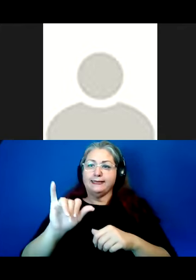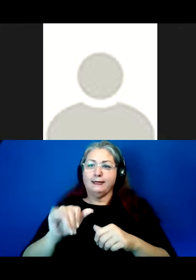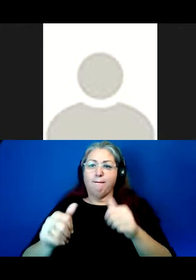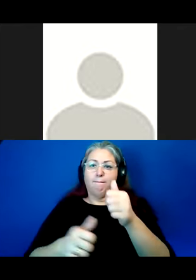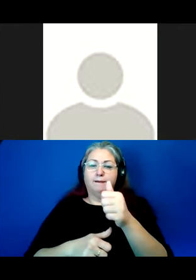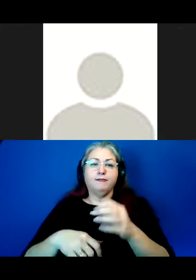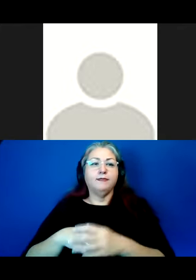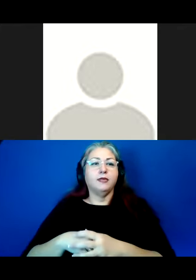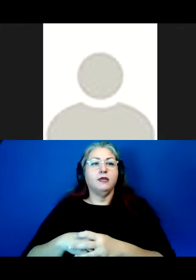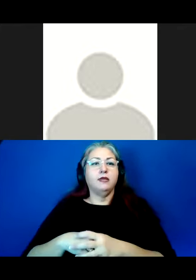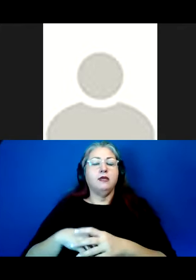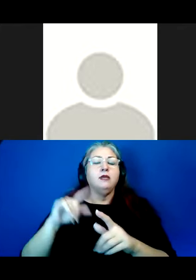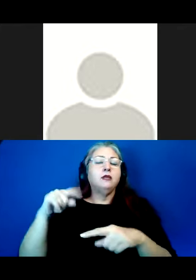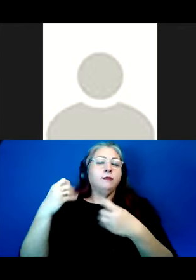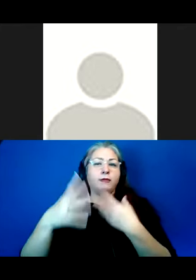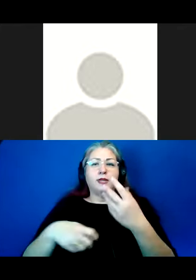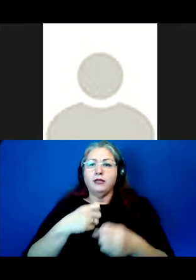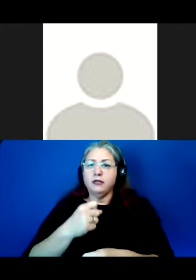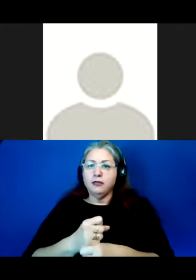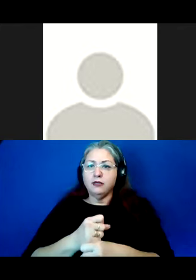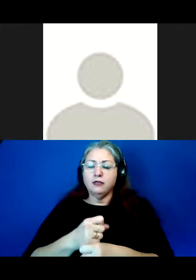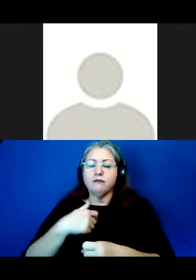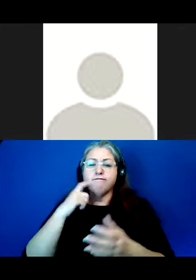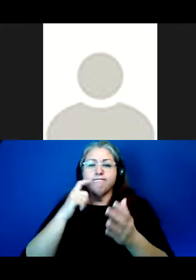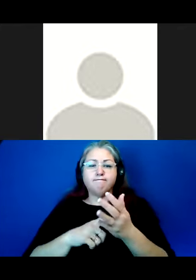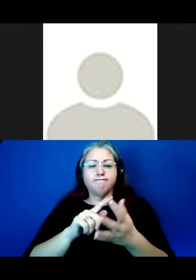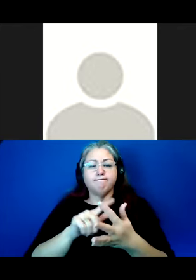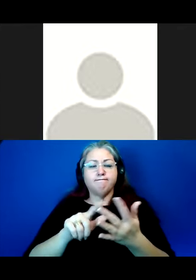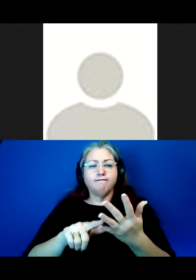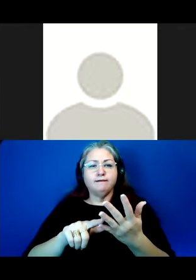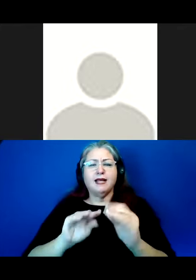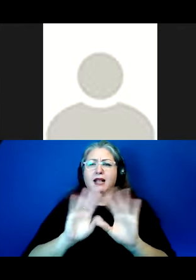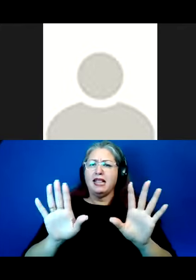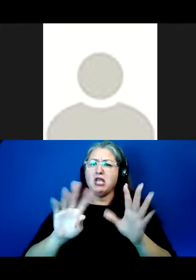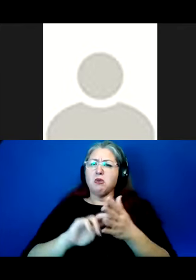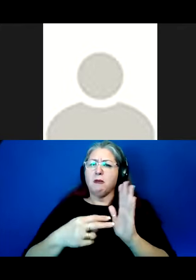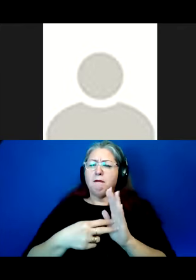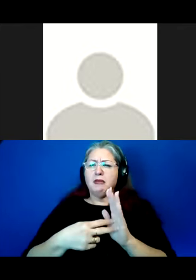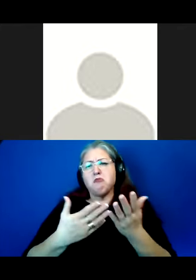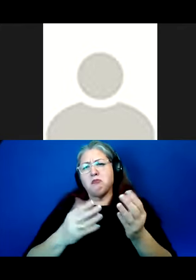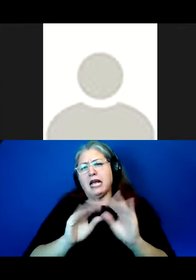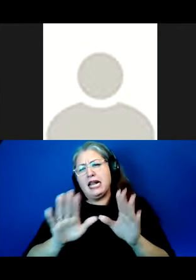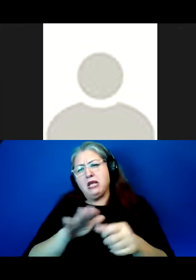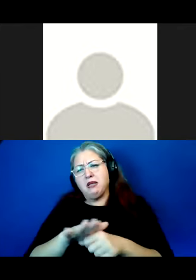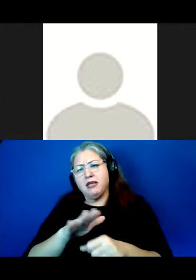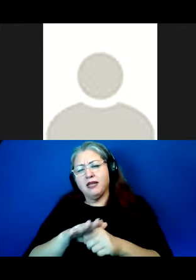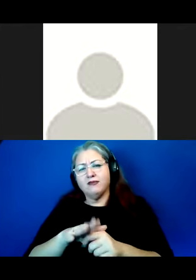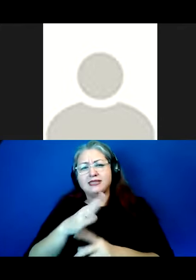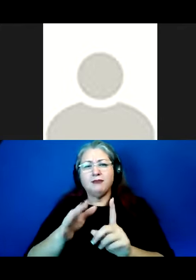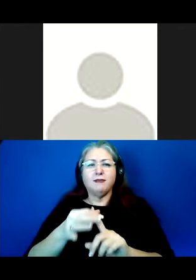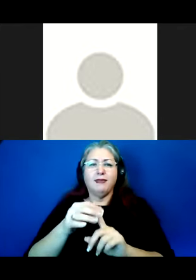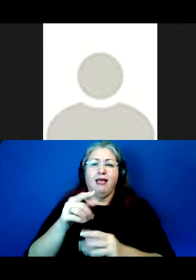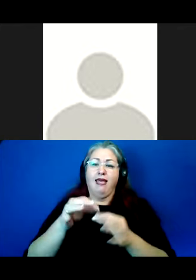I found over my many years of language work that most of these terms have relatively clear meanings, or at least clear enough, the exception being language